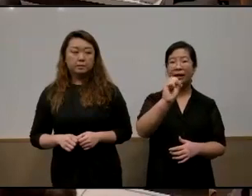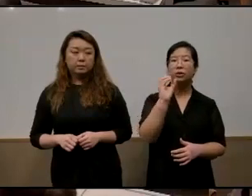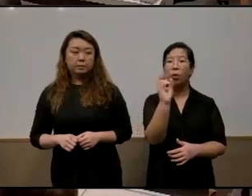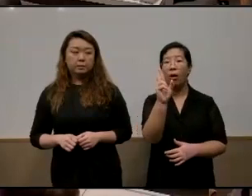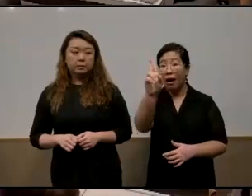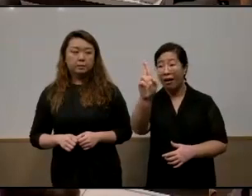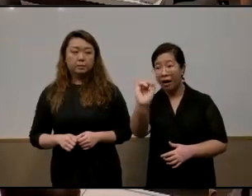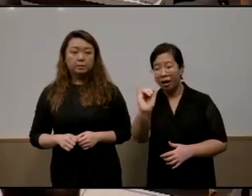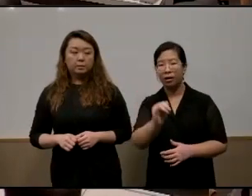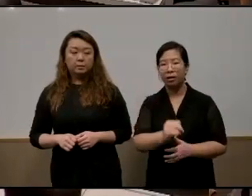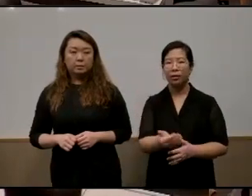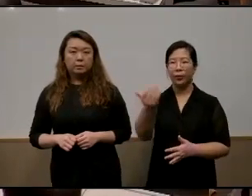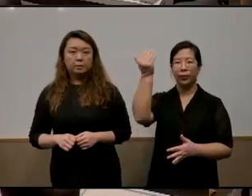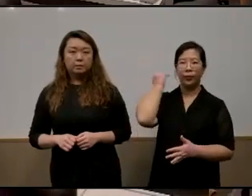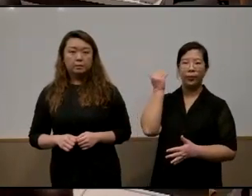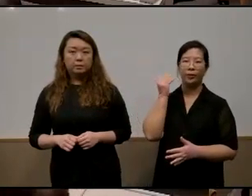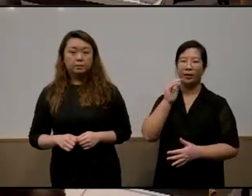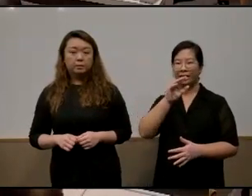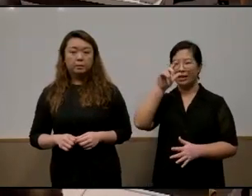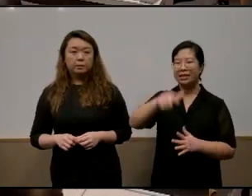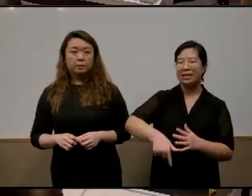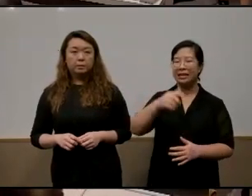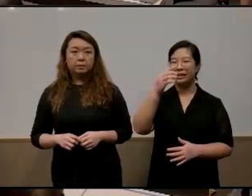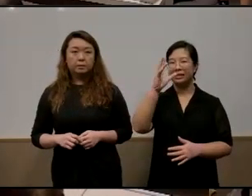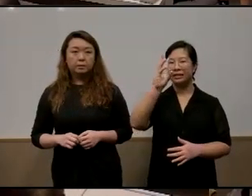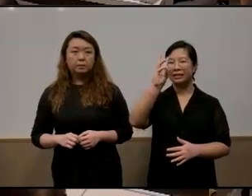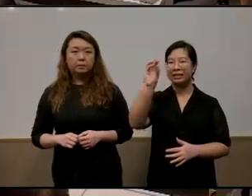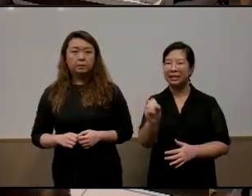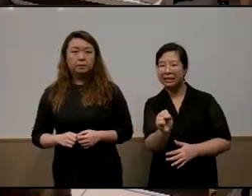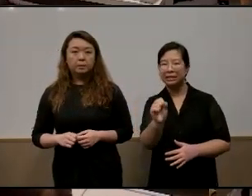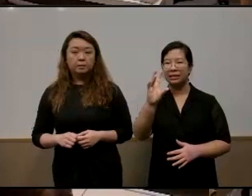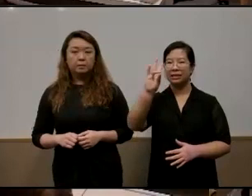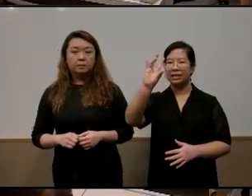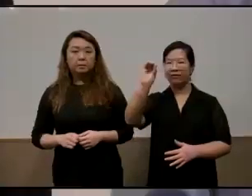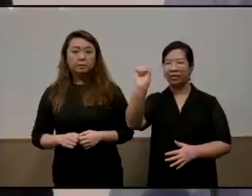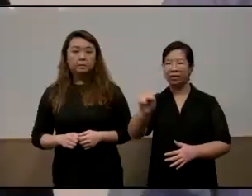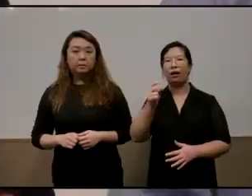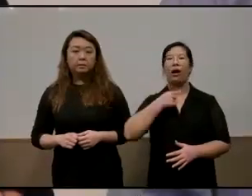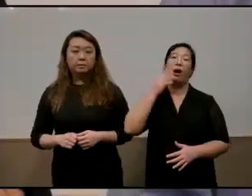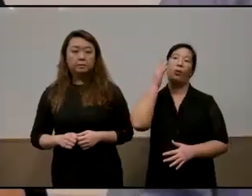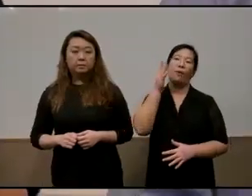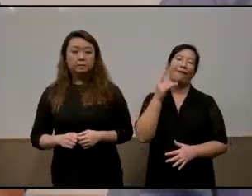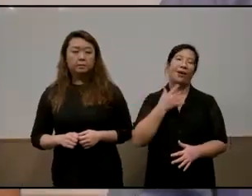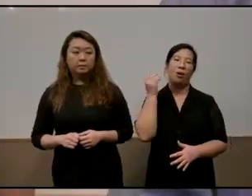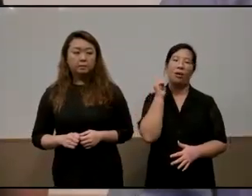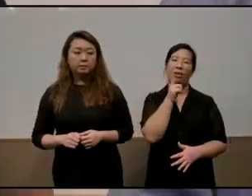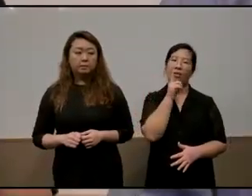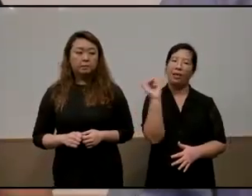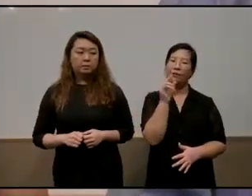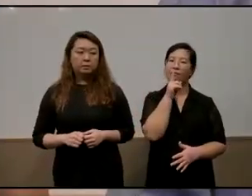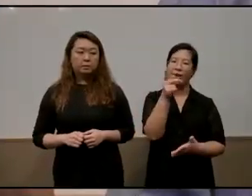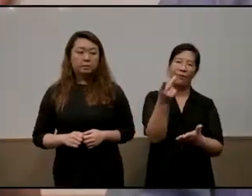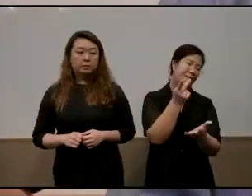at the time when this late 60 and early 70 you would have destroyed me i'll feel like a real failure so don't think that it's suitable for